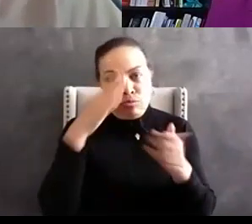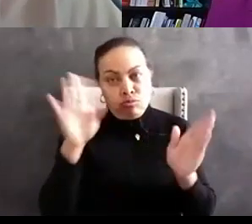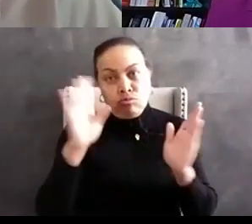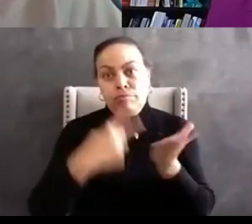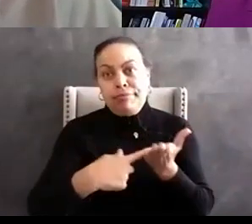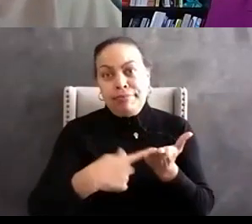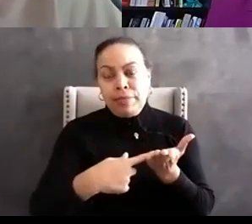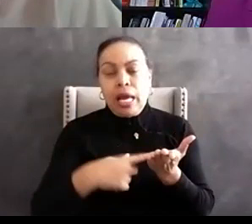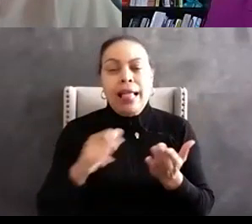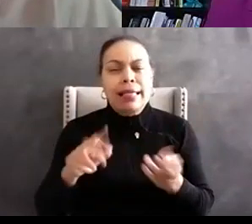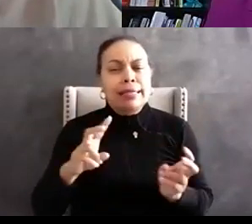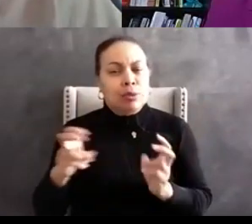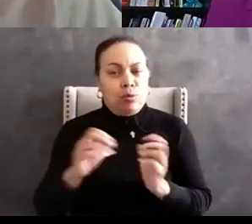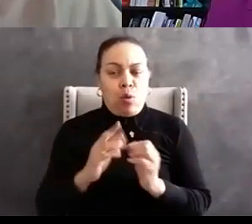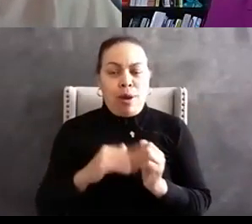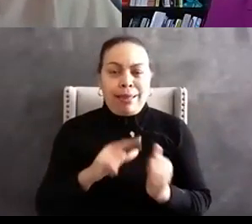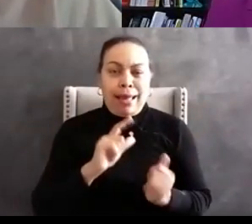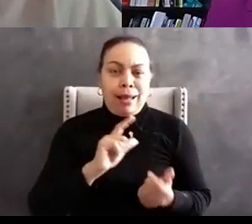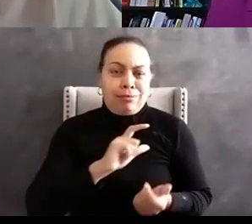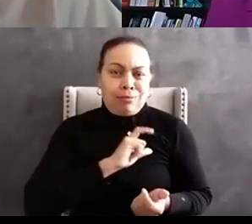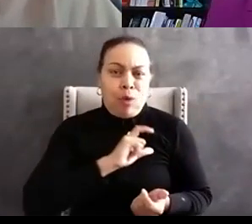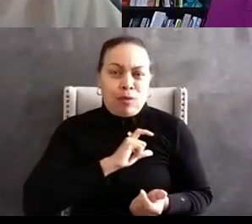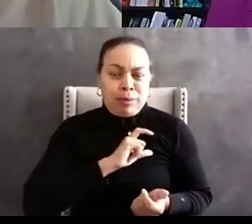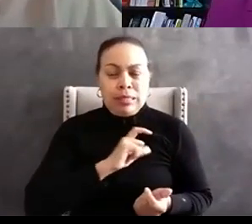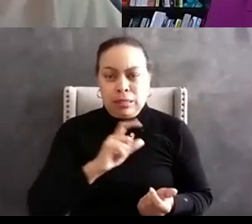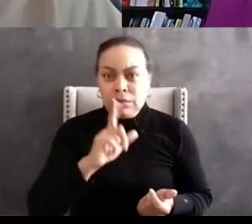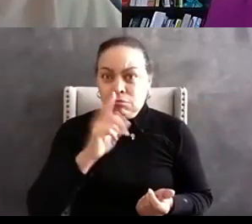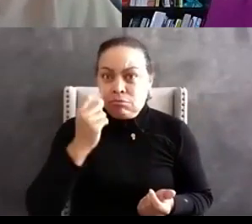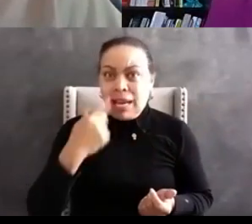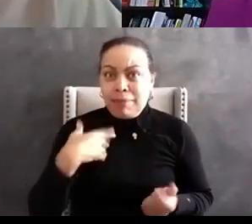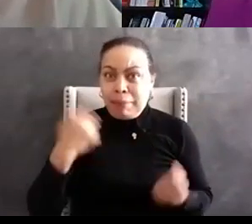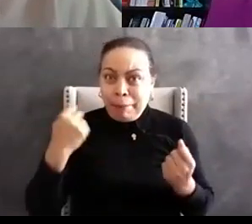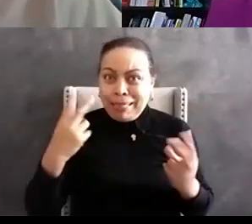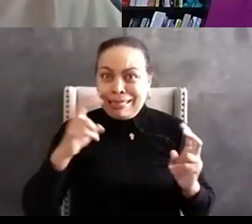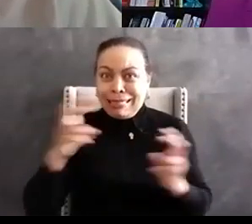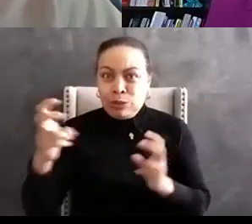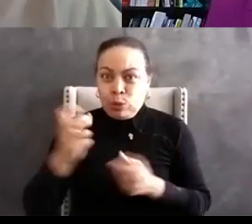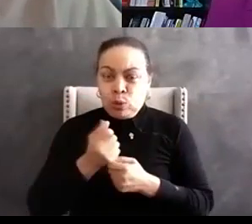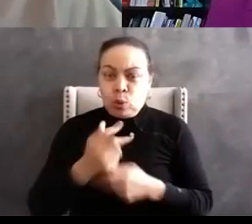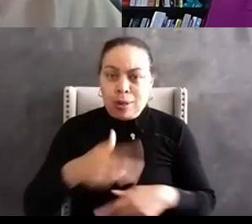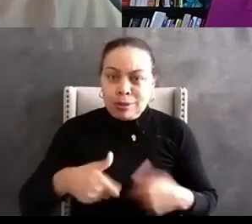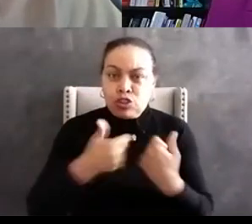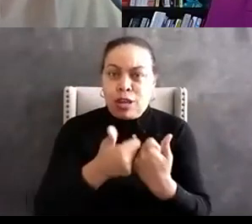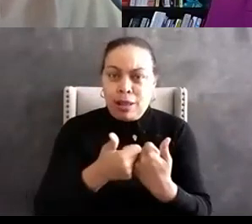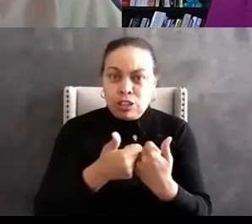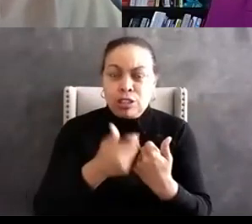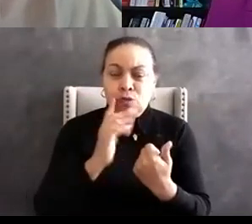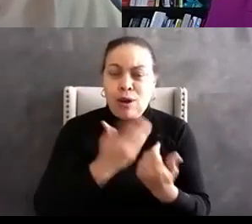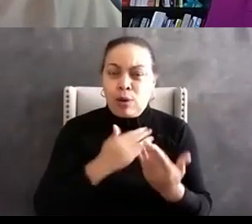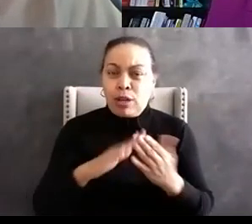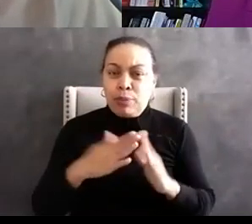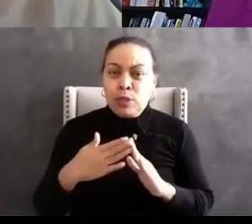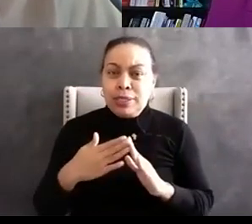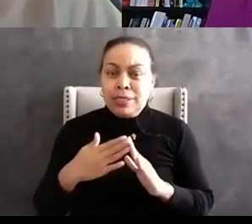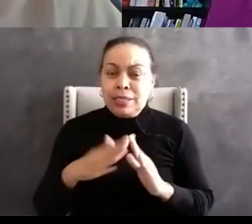is much greater than just law enforcement we have a lot of issues here that are just that are causing a lot of challenges in in our in our communities and if we